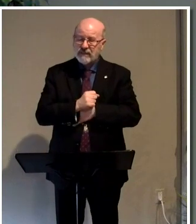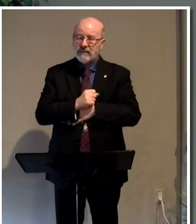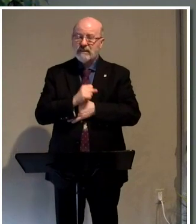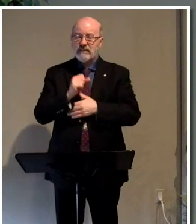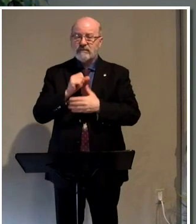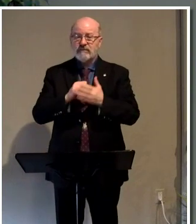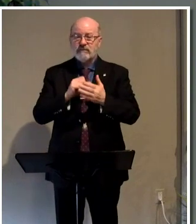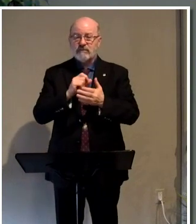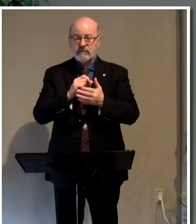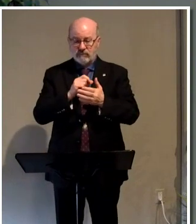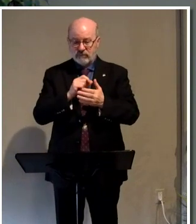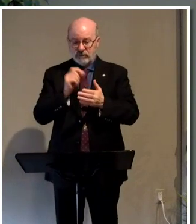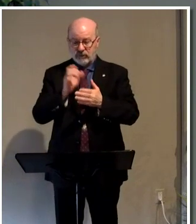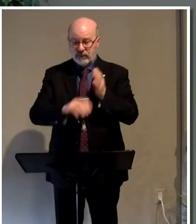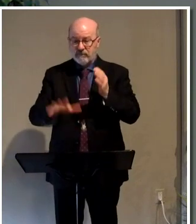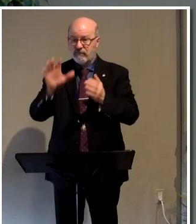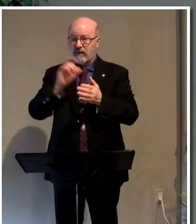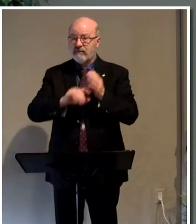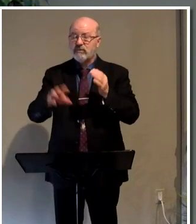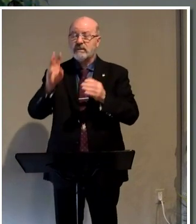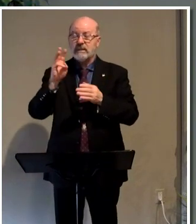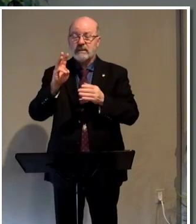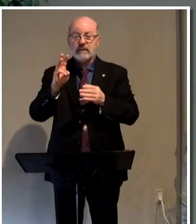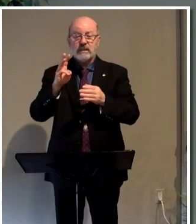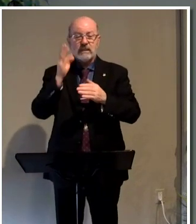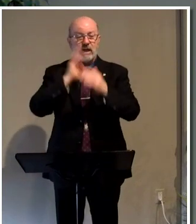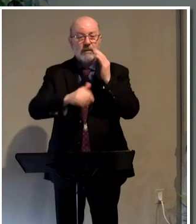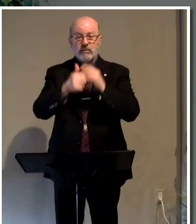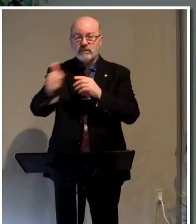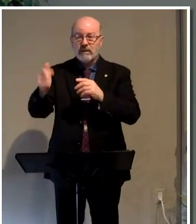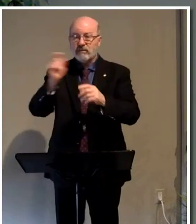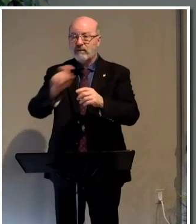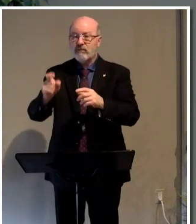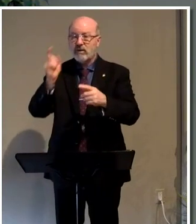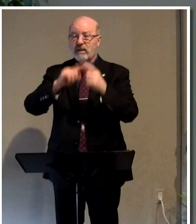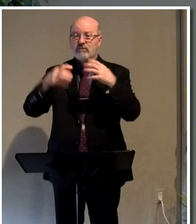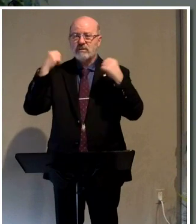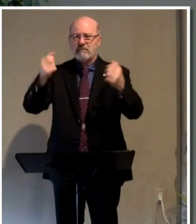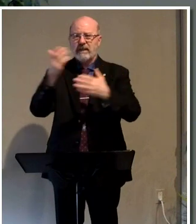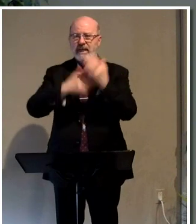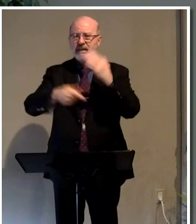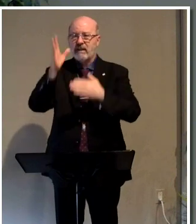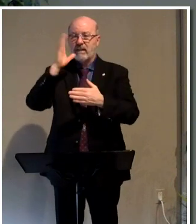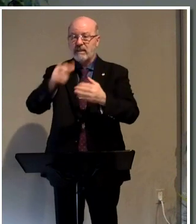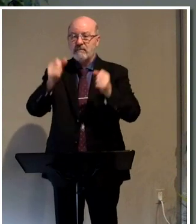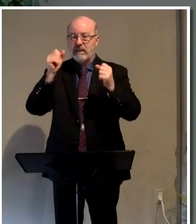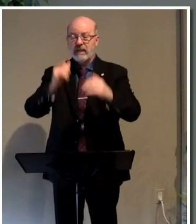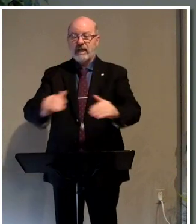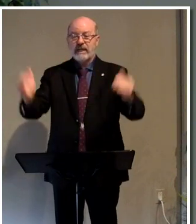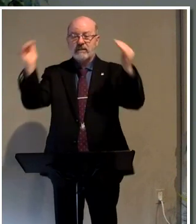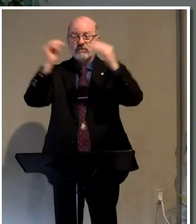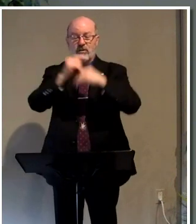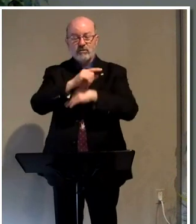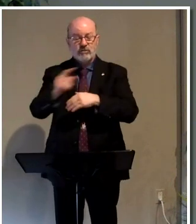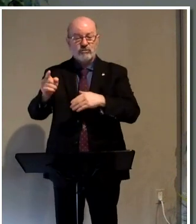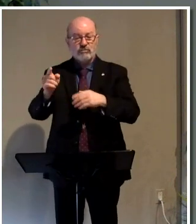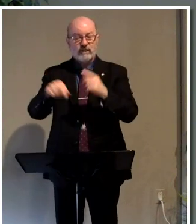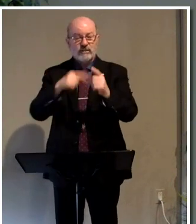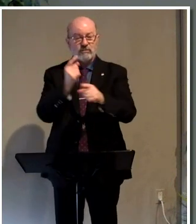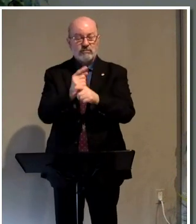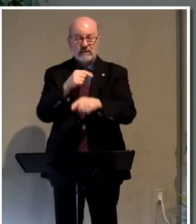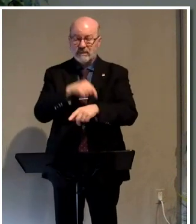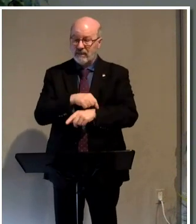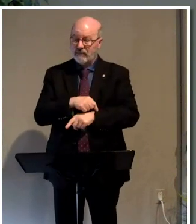six or excuse me, chapter five and verse six. Humble yourselves, therefore, under the mighty hand of God, that he may exalt you in due